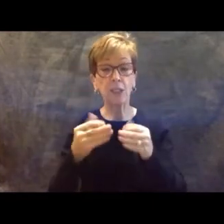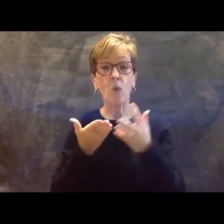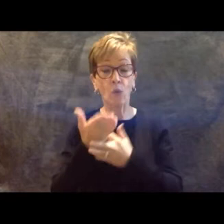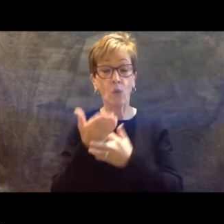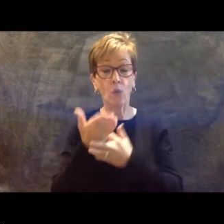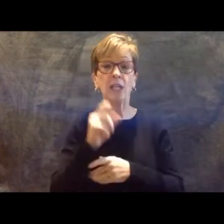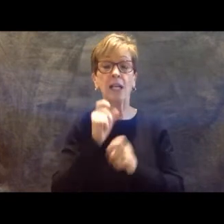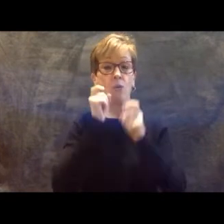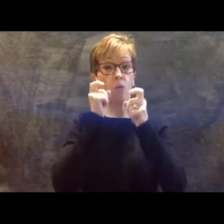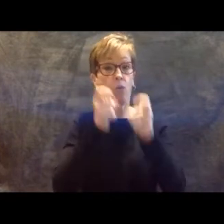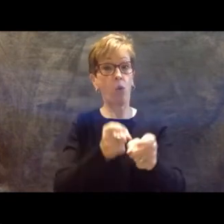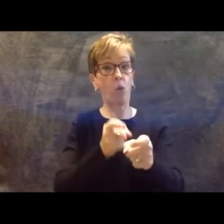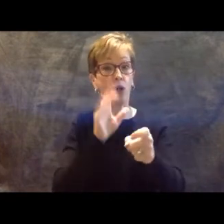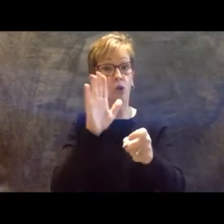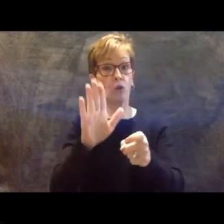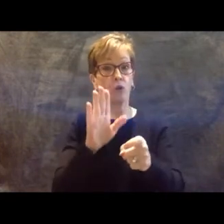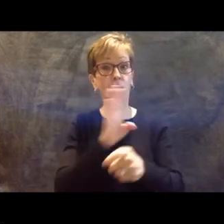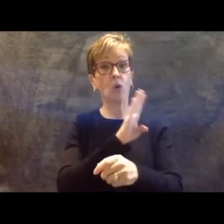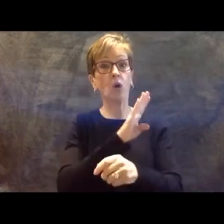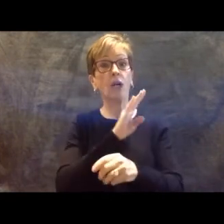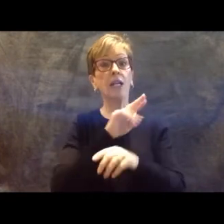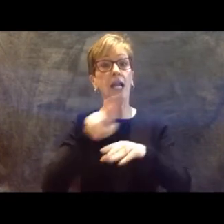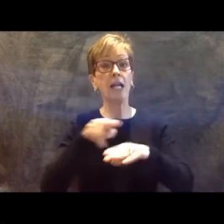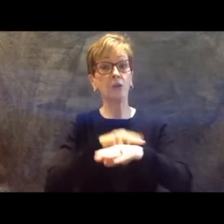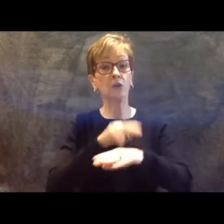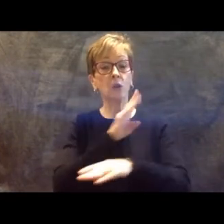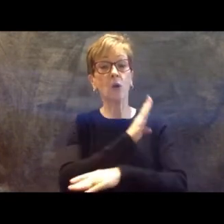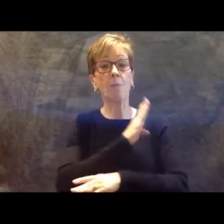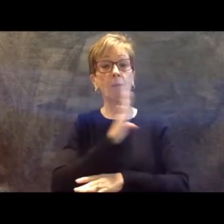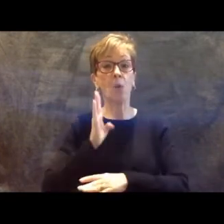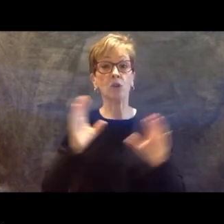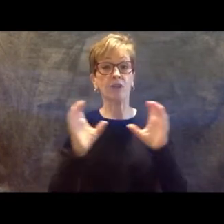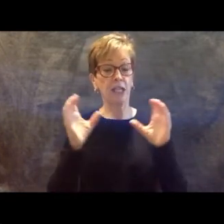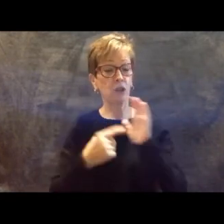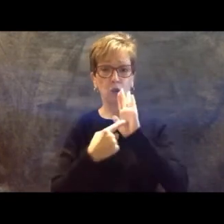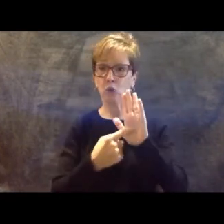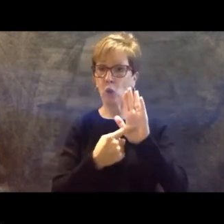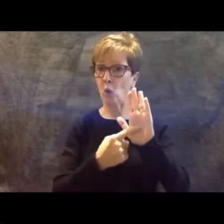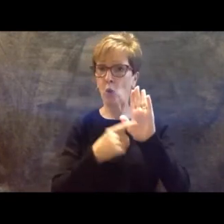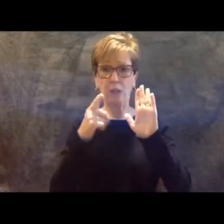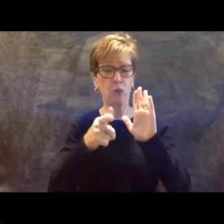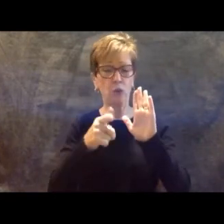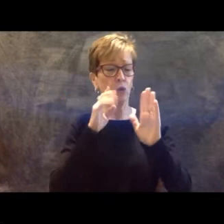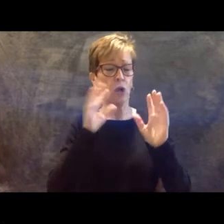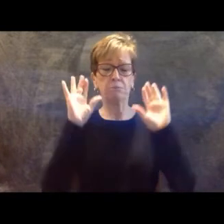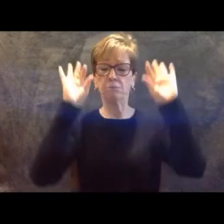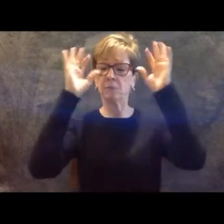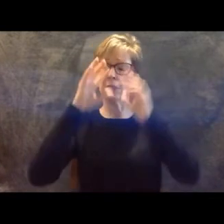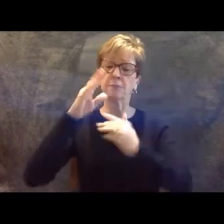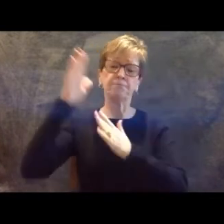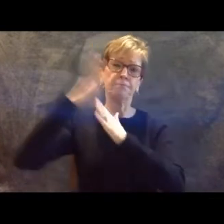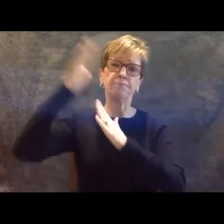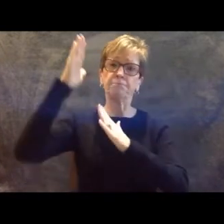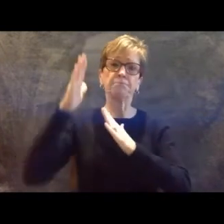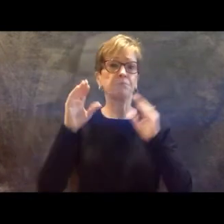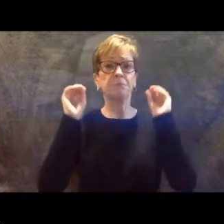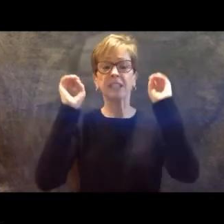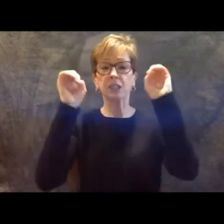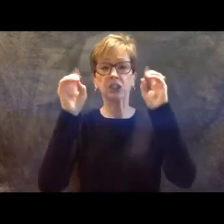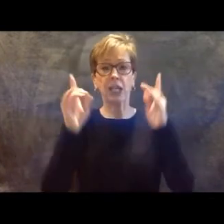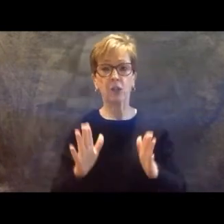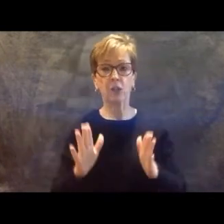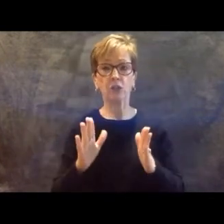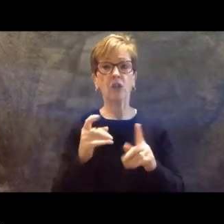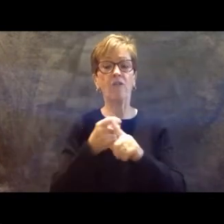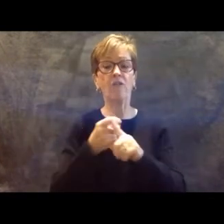Board Certification is proof enough that you're all exemplary education professionals. So, on behalf of all of us at the Kentucky Department of